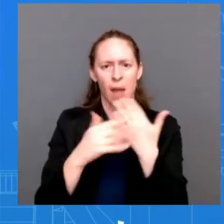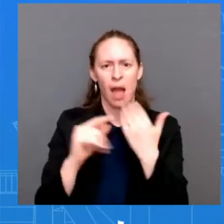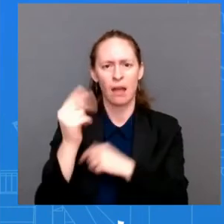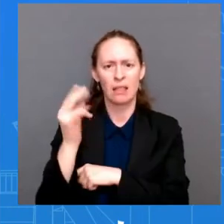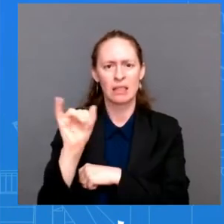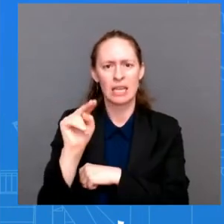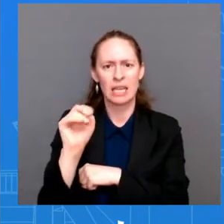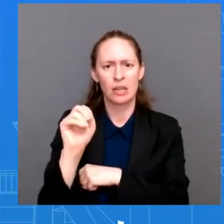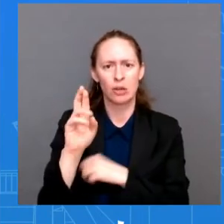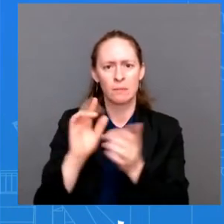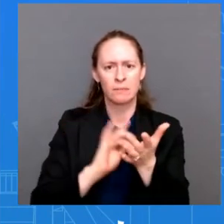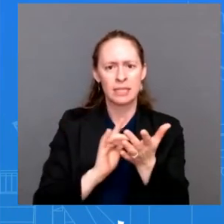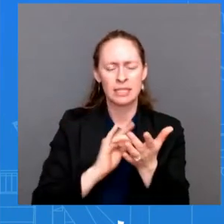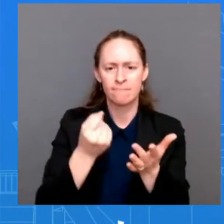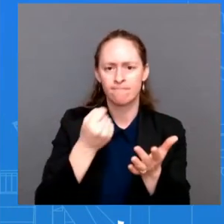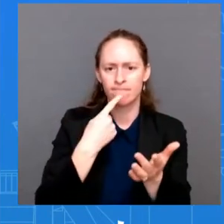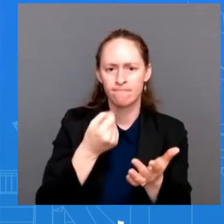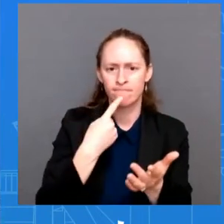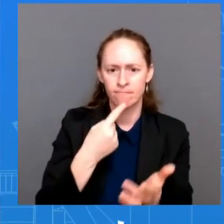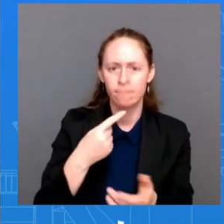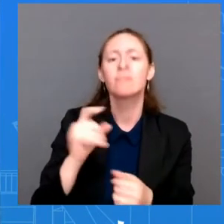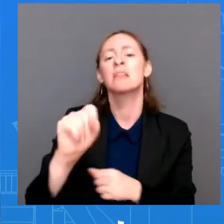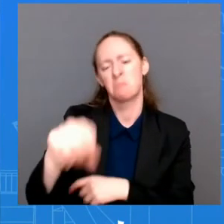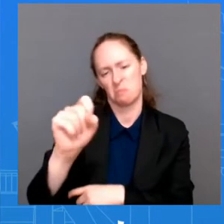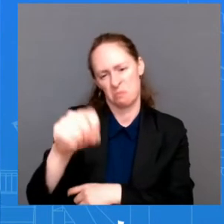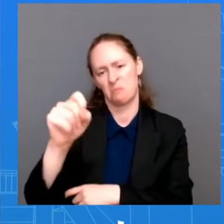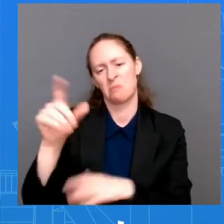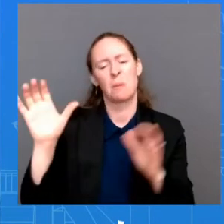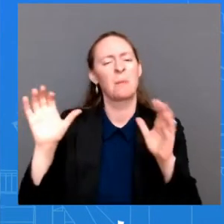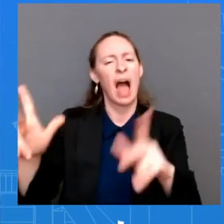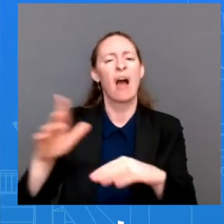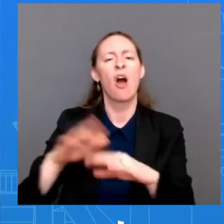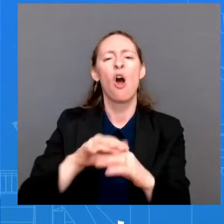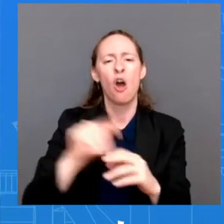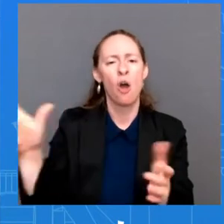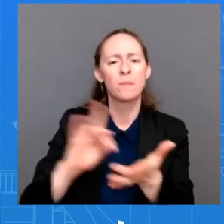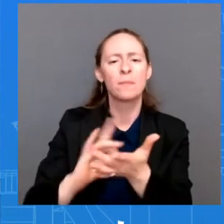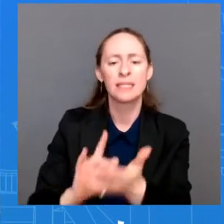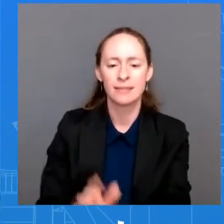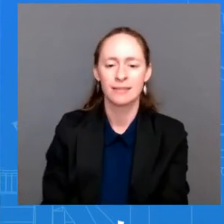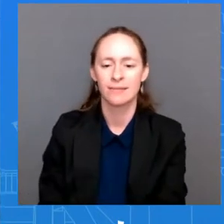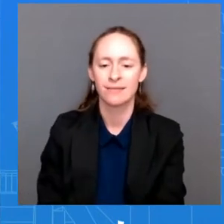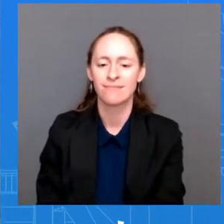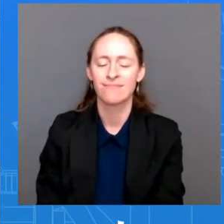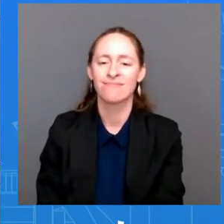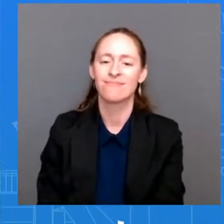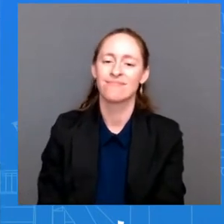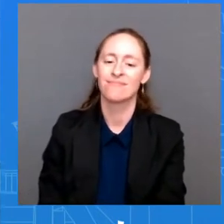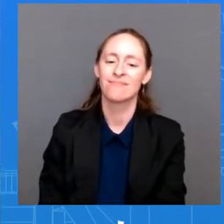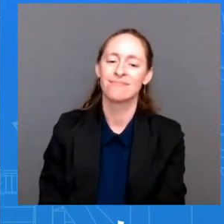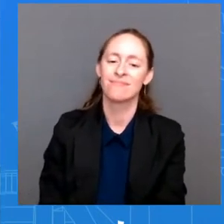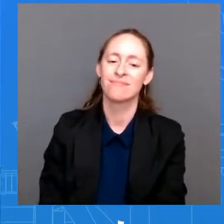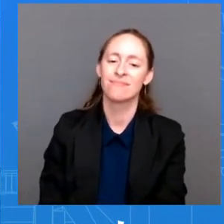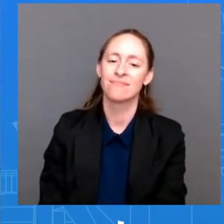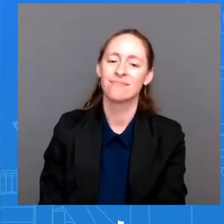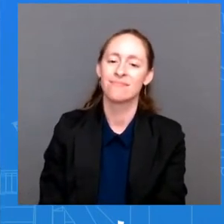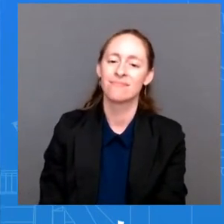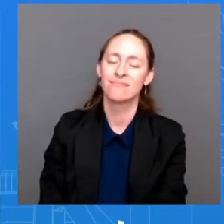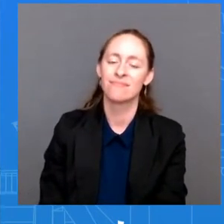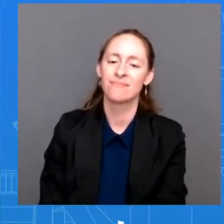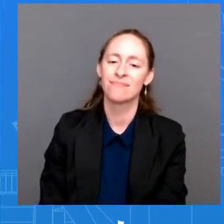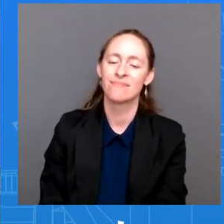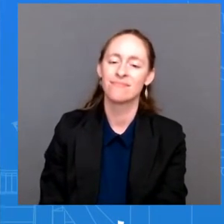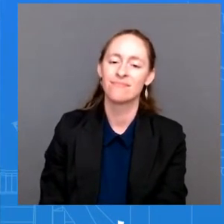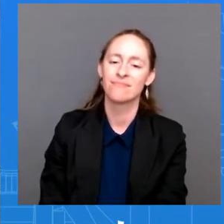on, the medication that he was on before. And then one final question quickly. There was video of him yesterday FaceTiming with the folks, the veterans